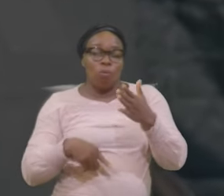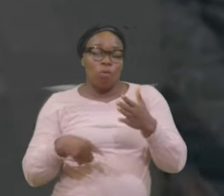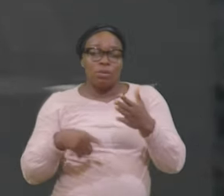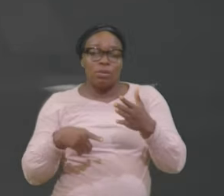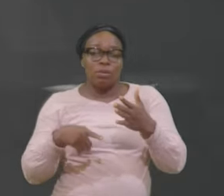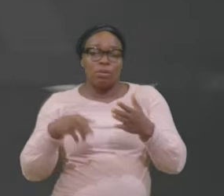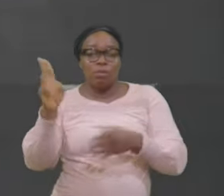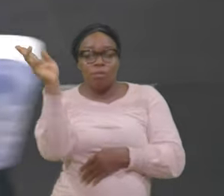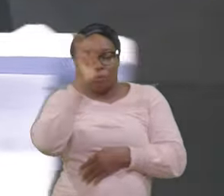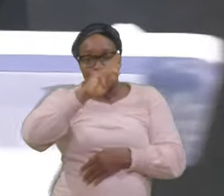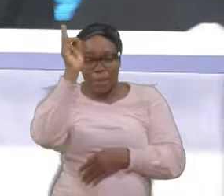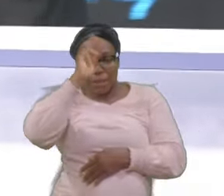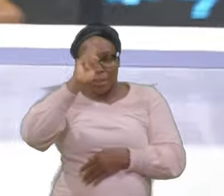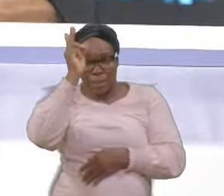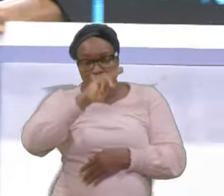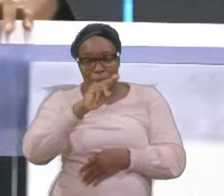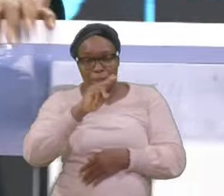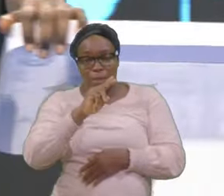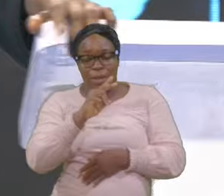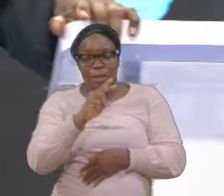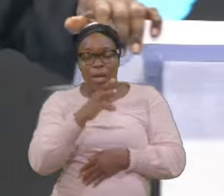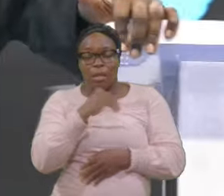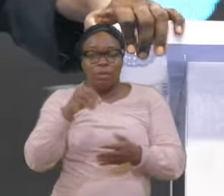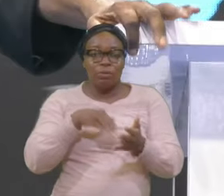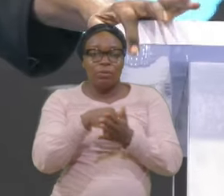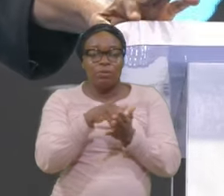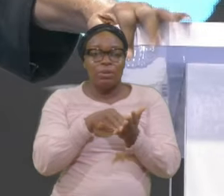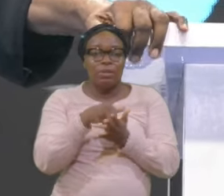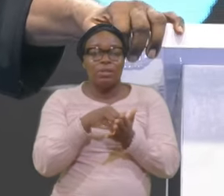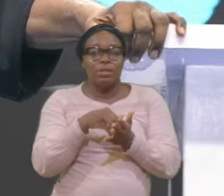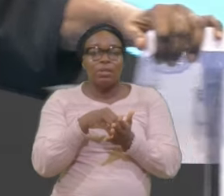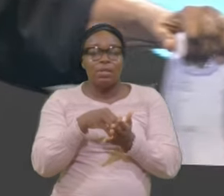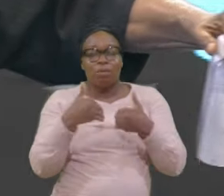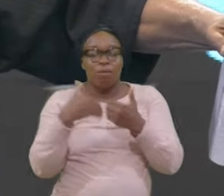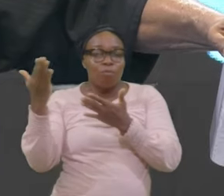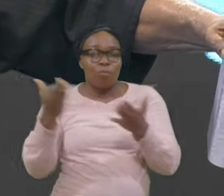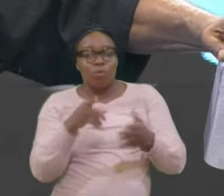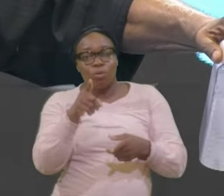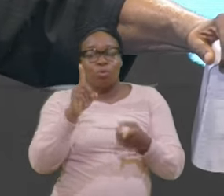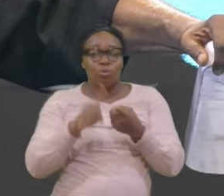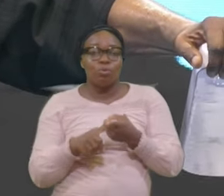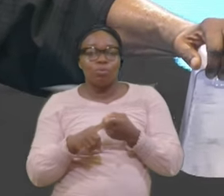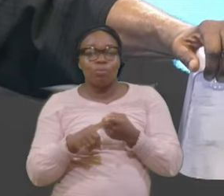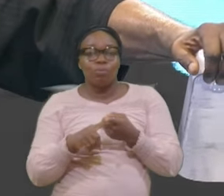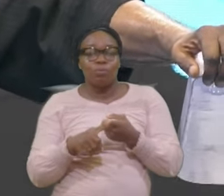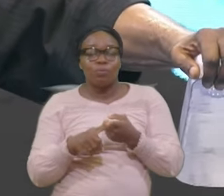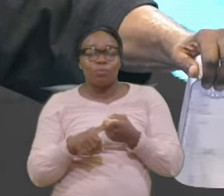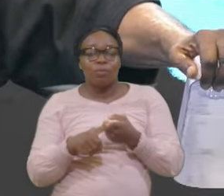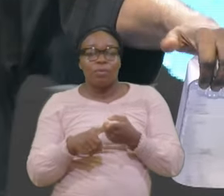into And you See Yes I Understand I'm now Coming back To the Fountain